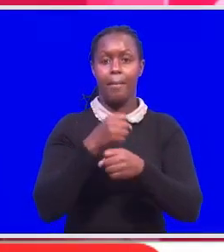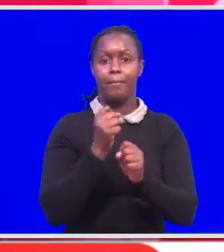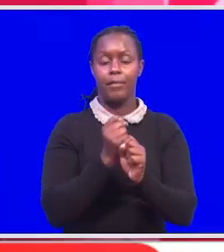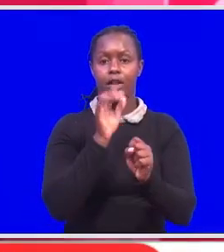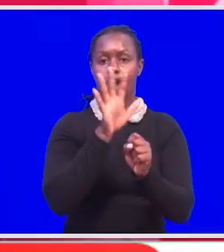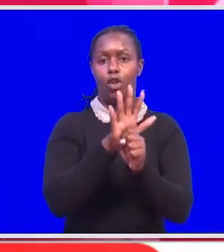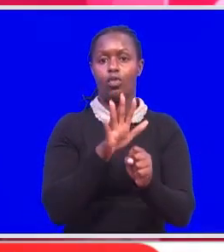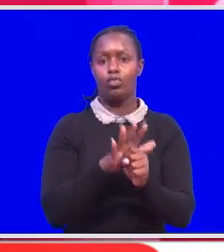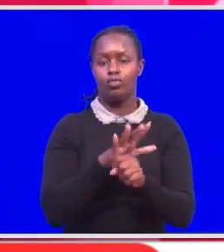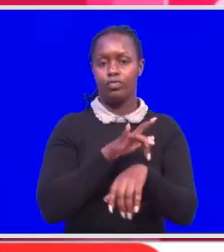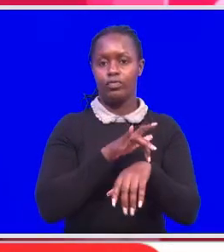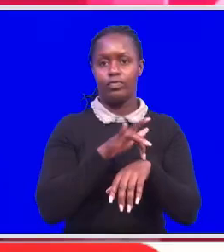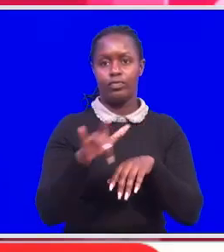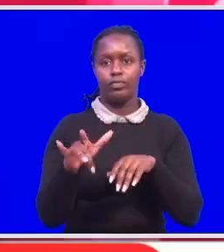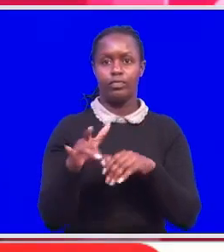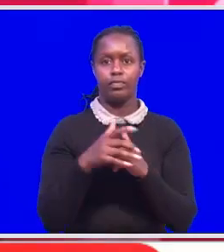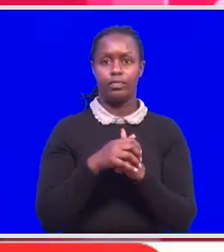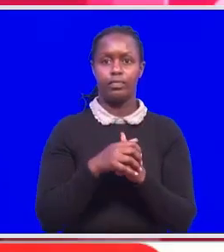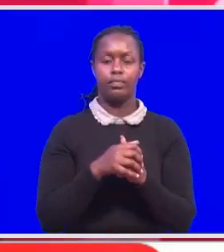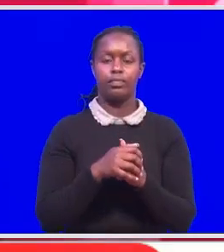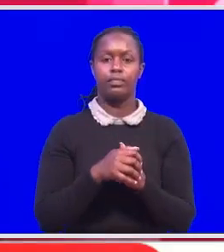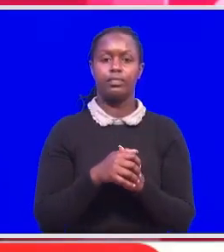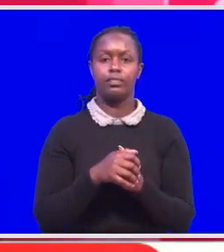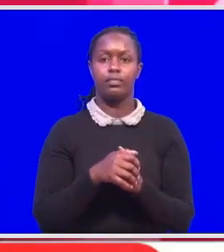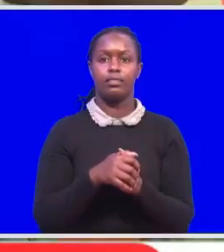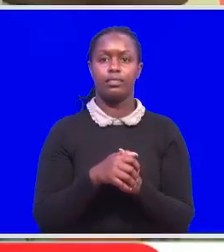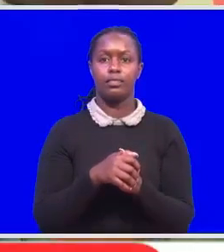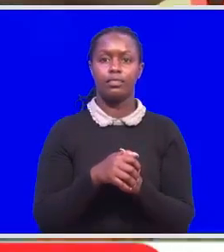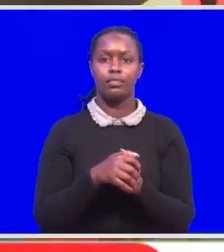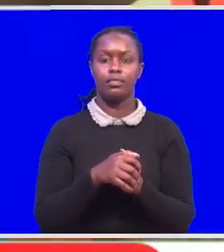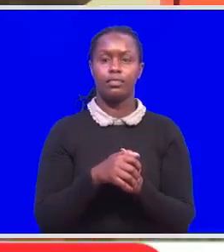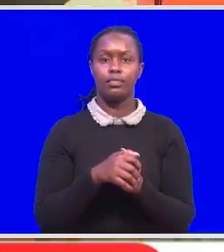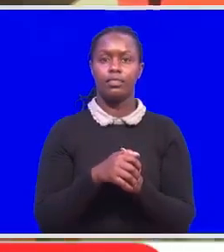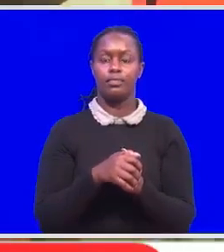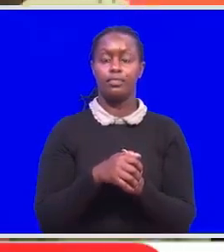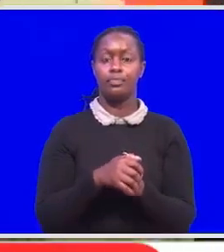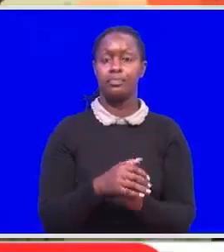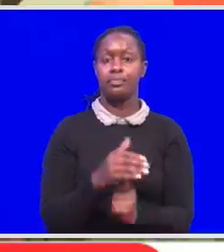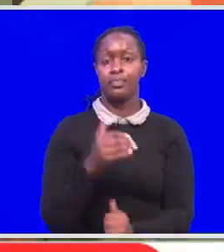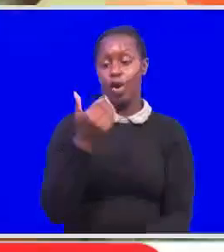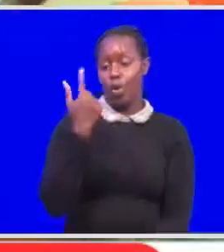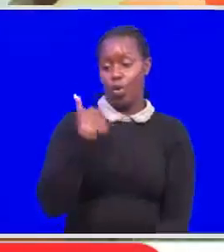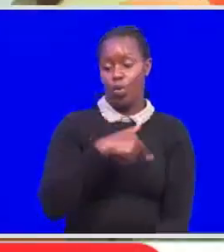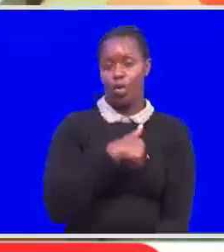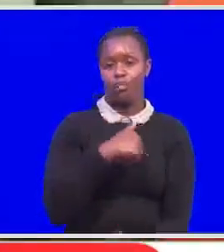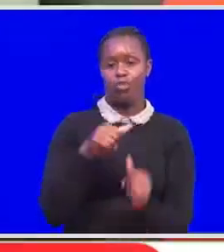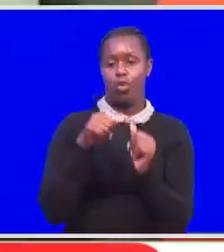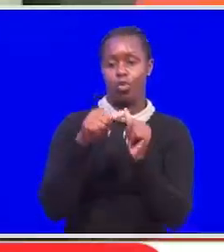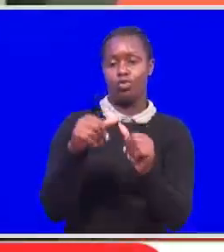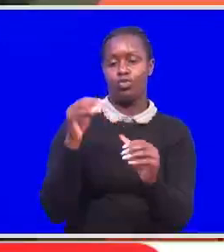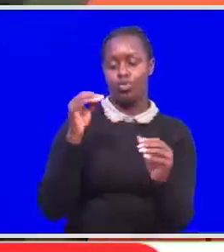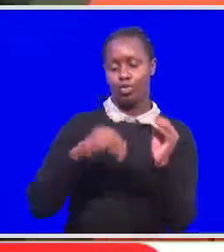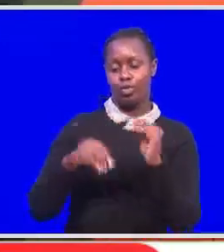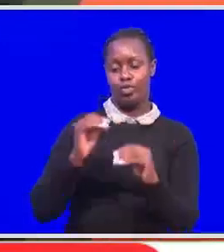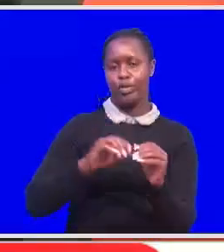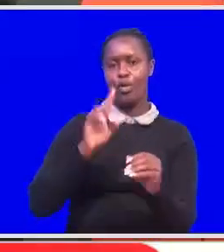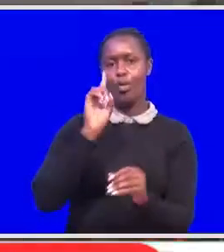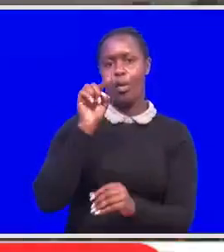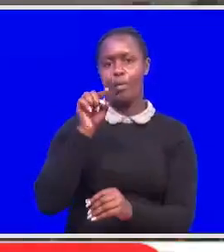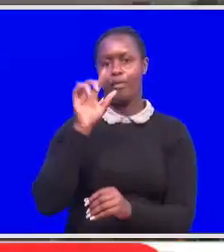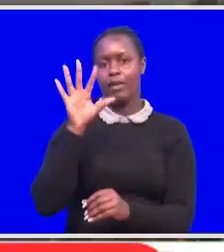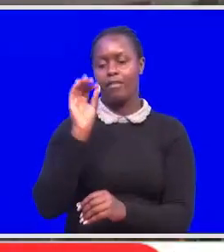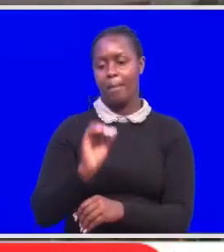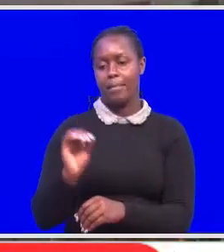Paul Kirobe begins our broadcast tonight with that report. You and I will continue to contribute the 1.5% housing